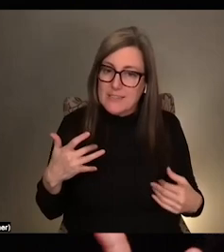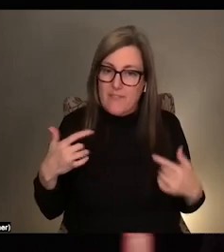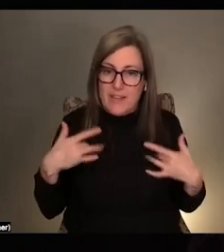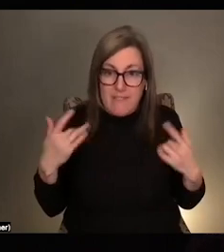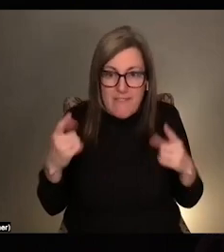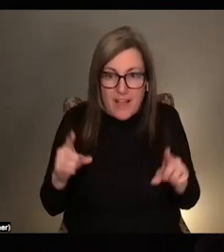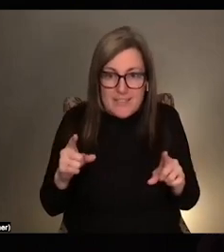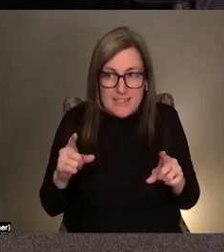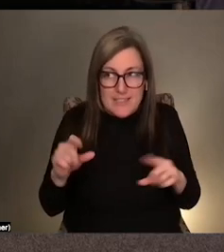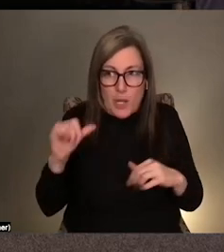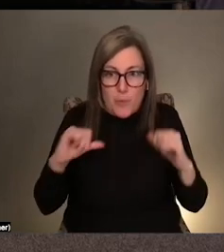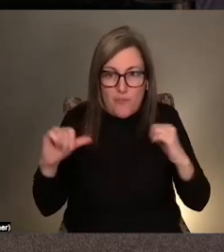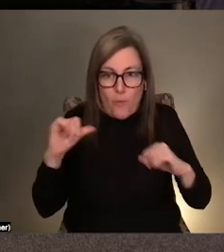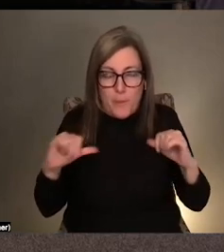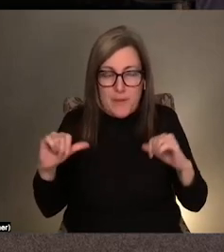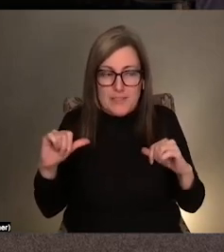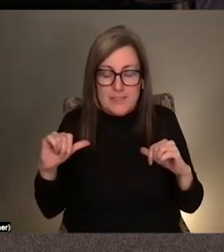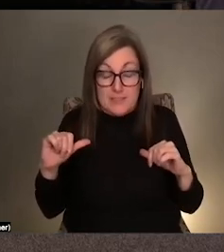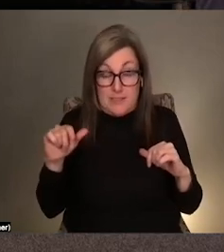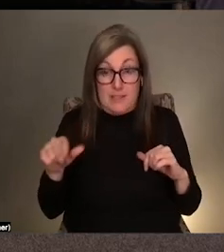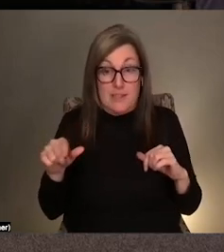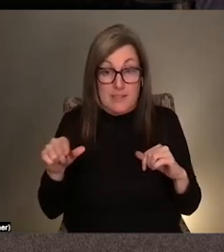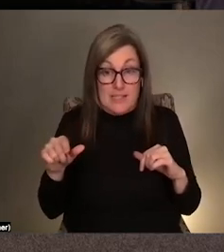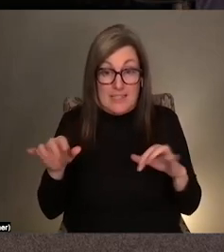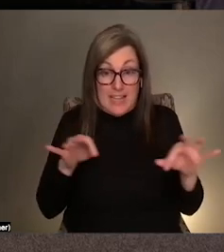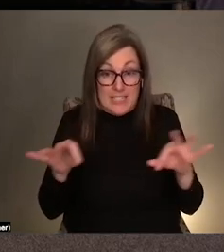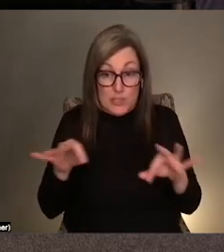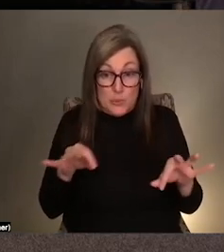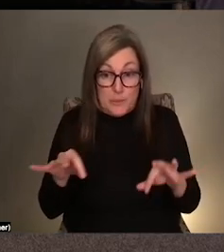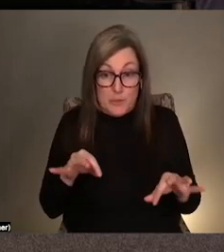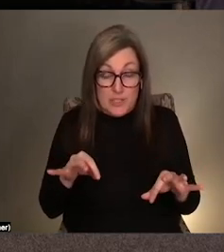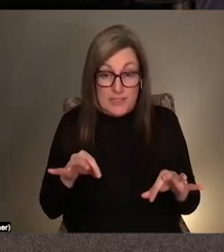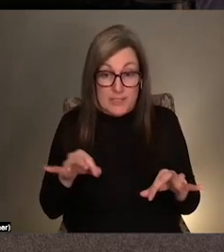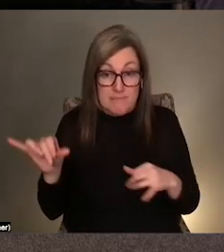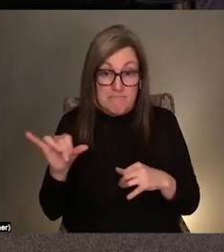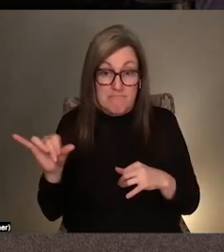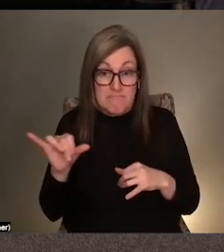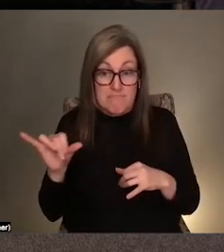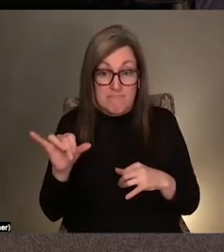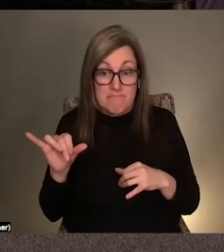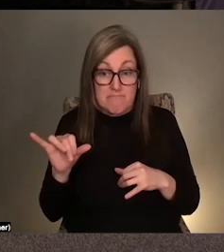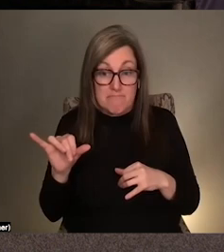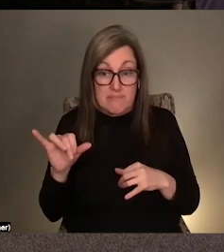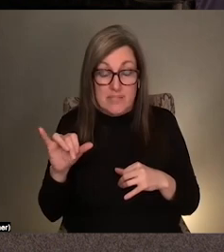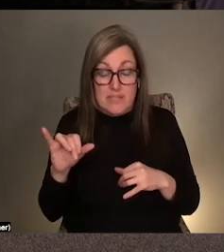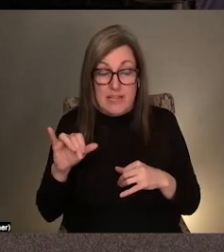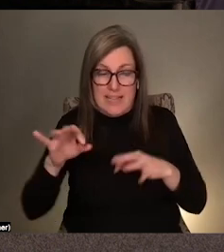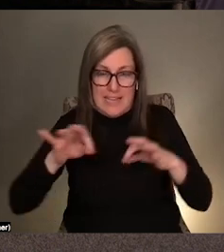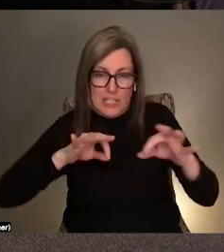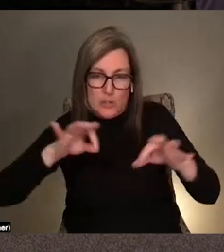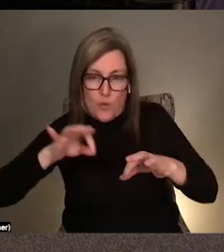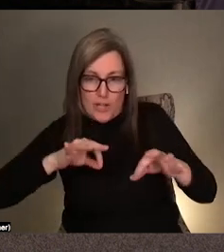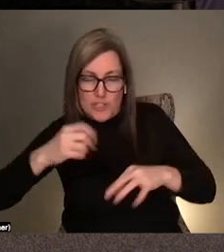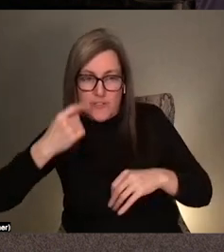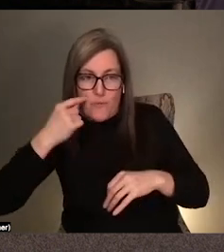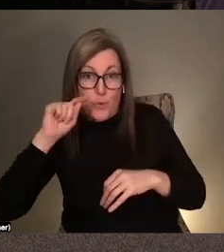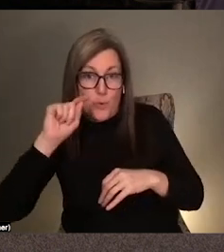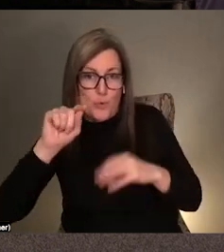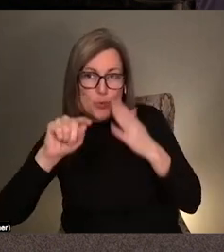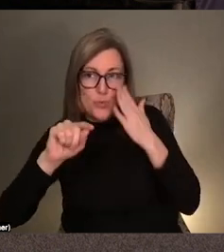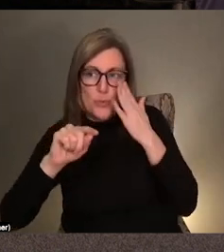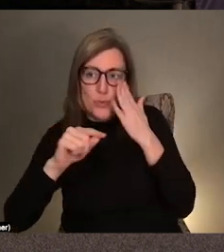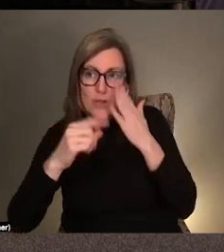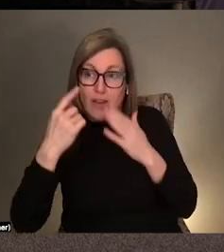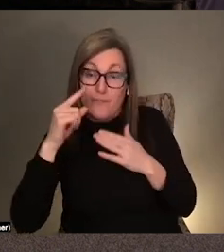performance that happened, or whether that description then is actually, like I said, a kind of imperative and instruction for, for you and for